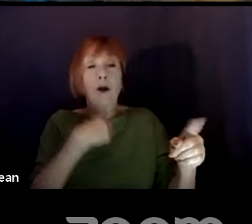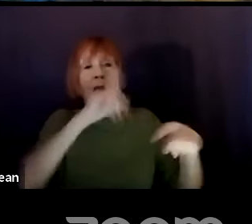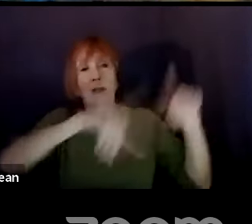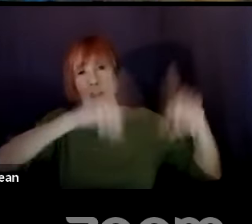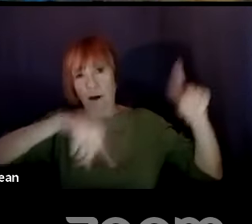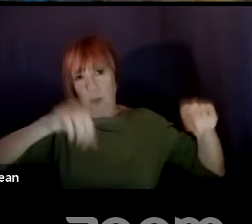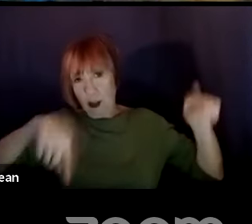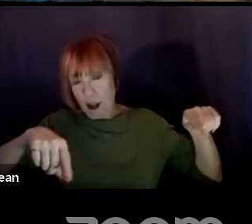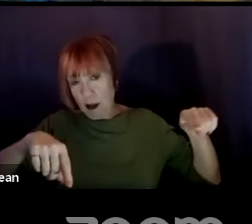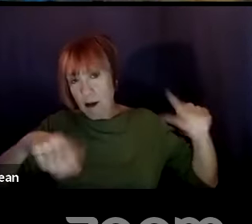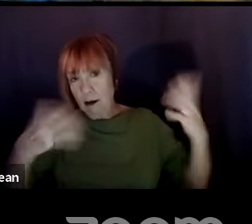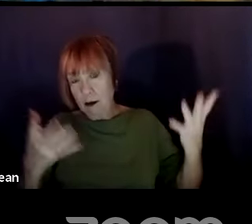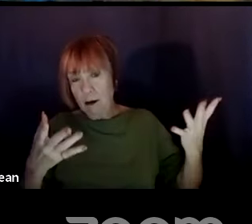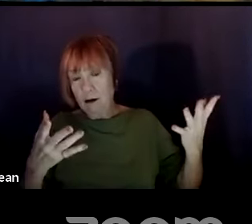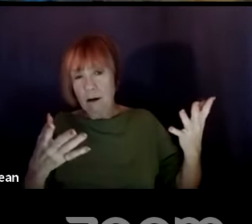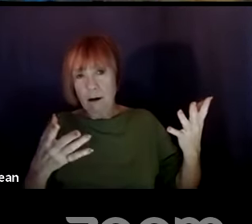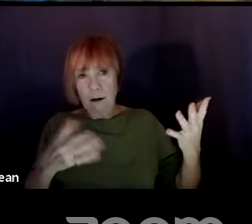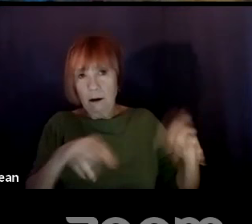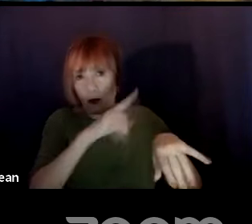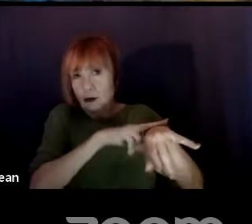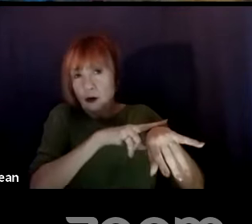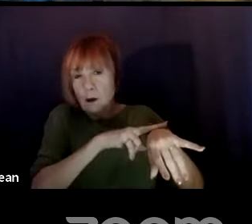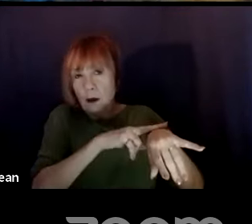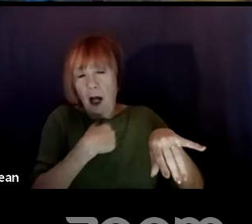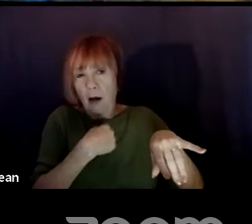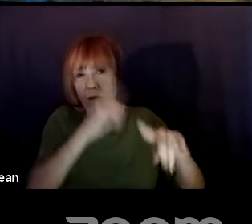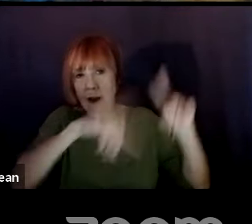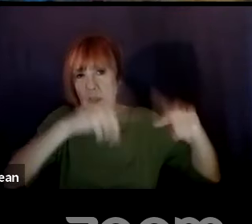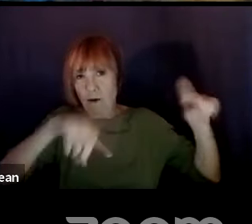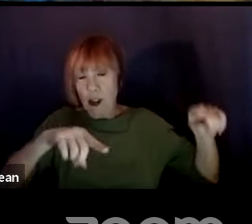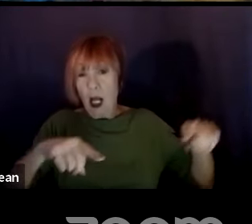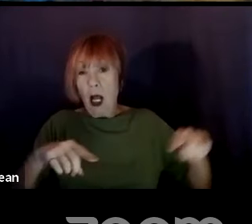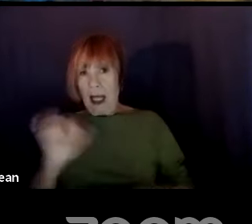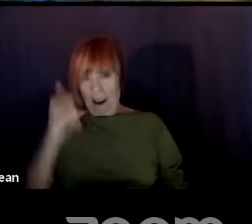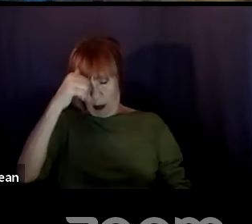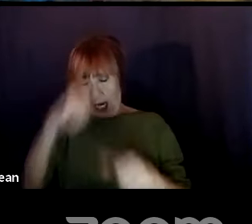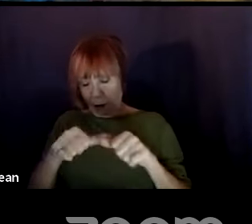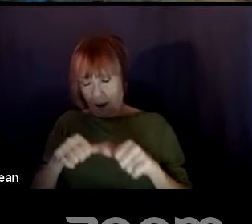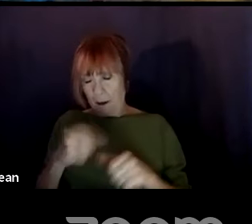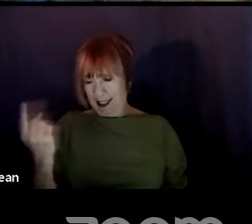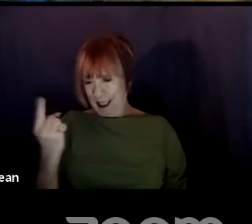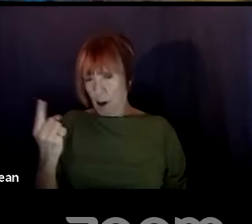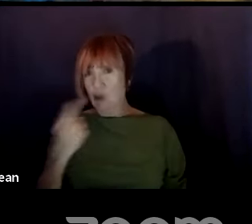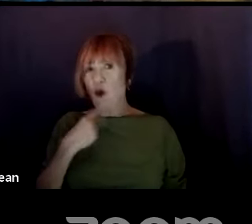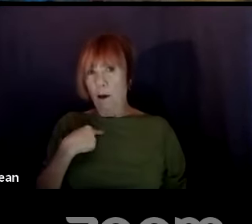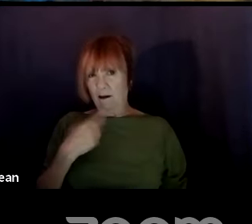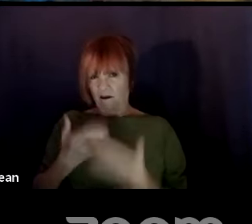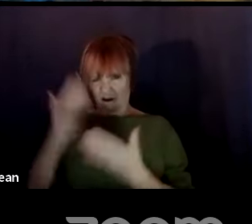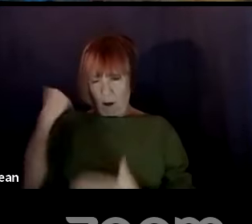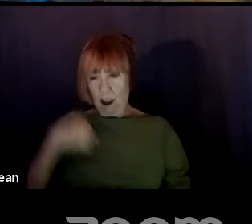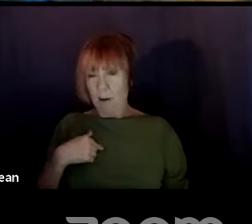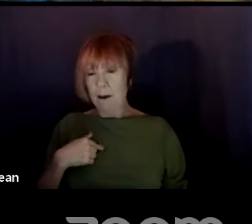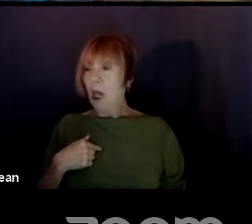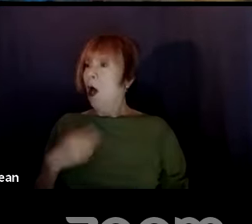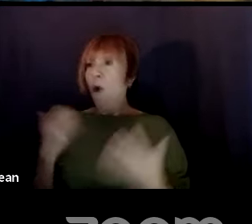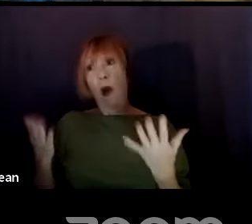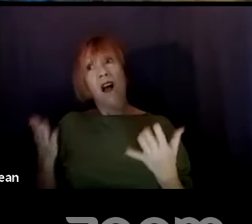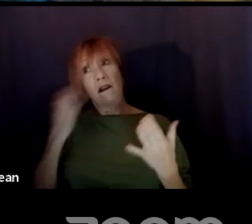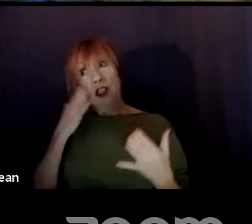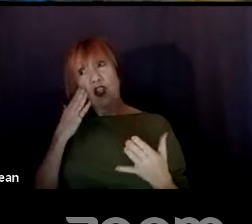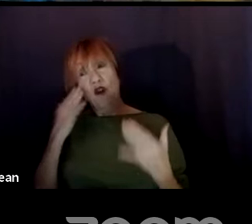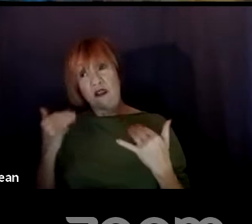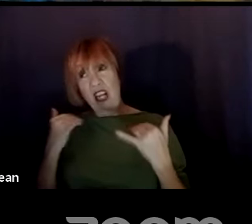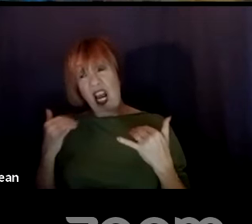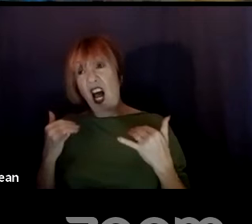normally would have diverse characters. So like, I remember somebody said to me, well, now the way things are and the way